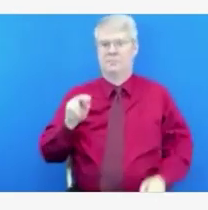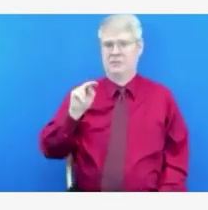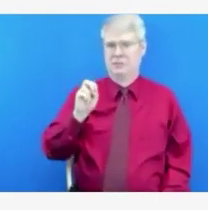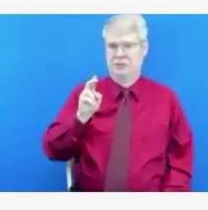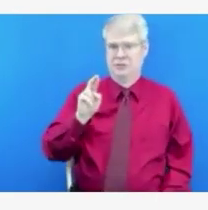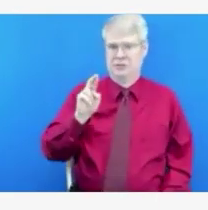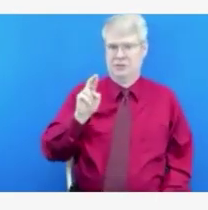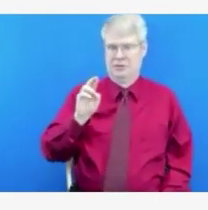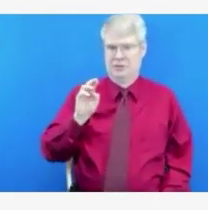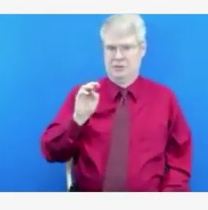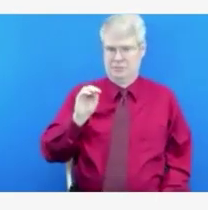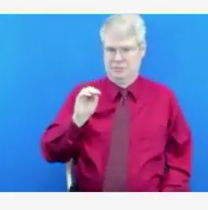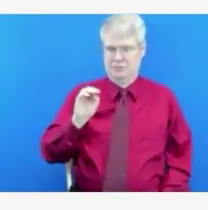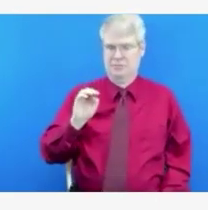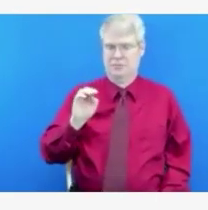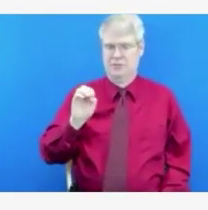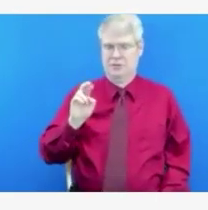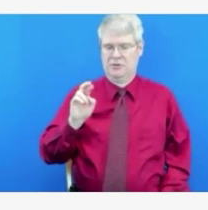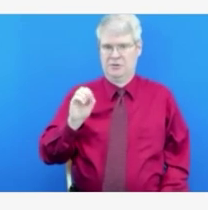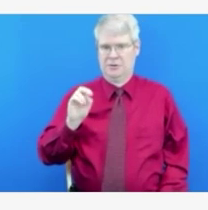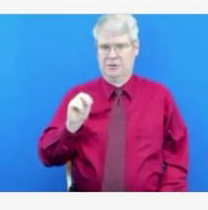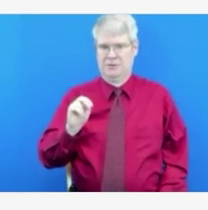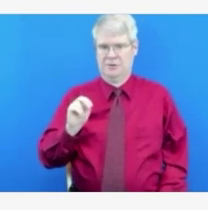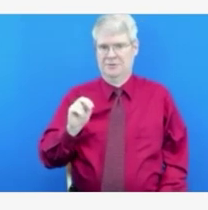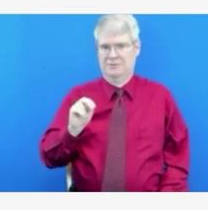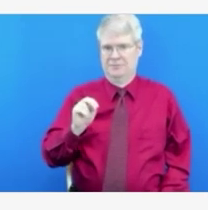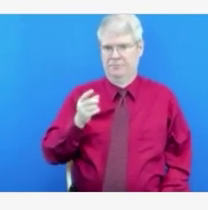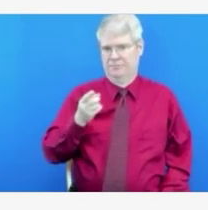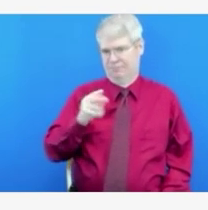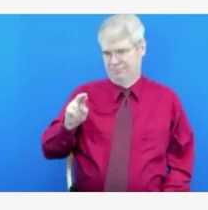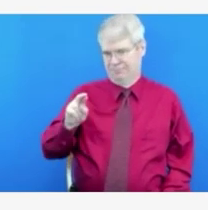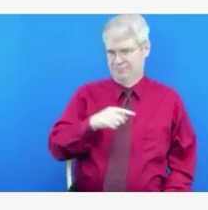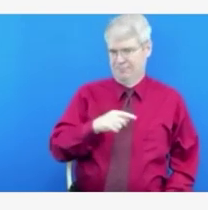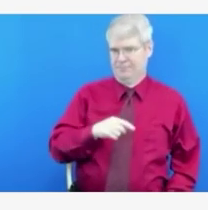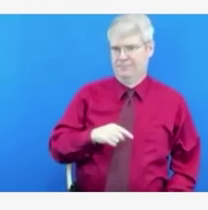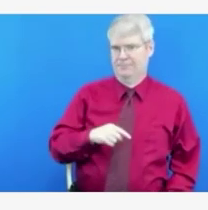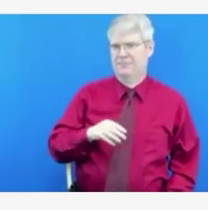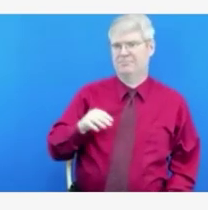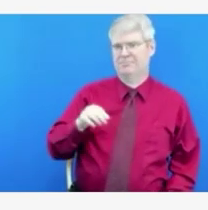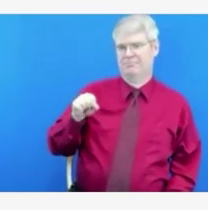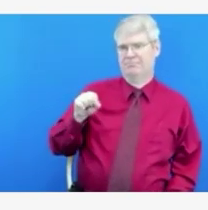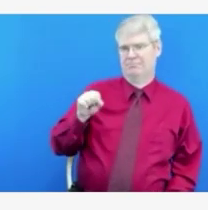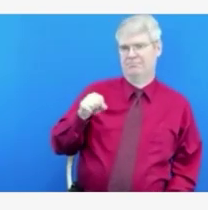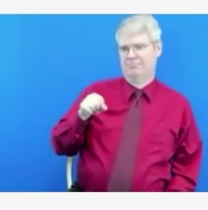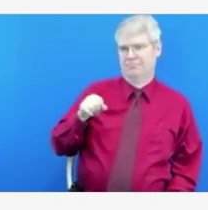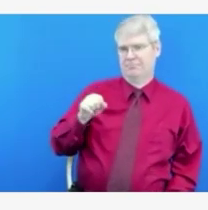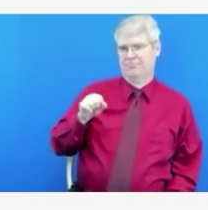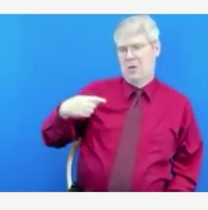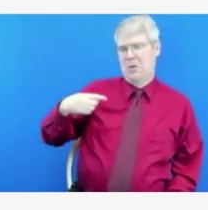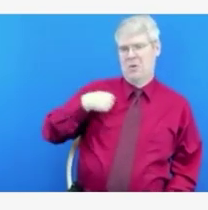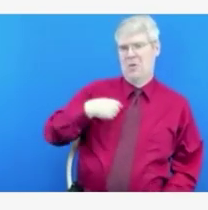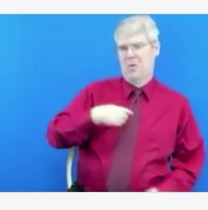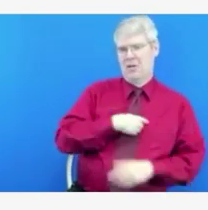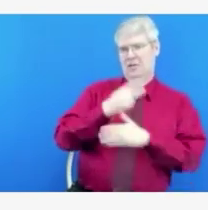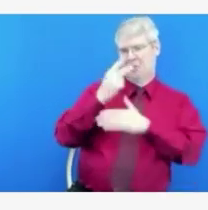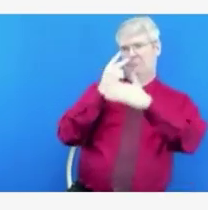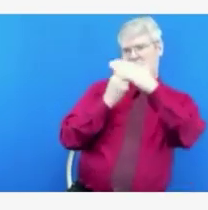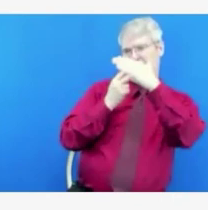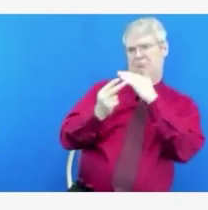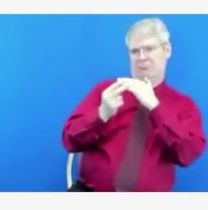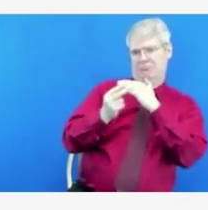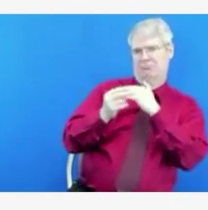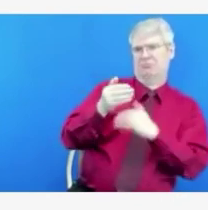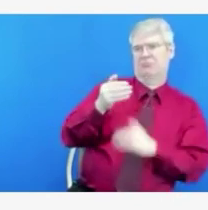hospitalizations in my own health system occurring sometime in the beginning of November, meaning that we expected to be in a plateau phase